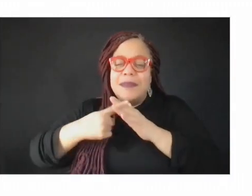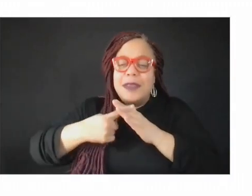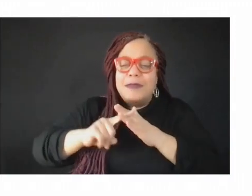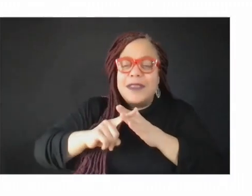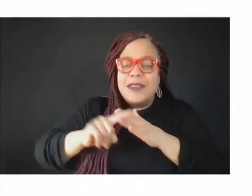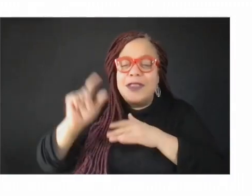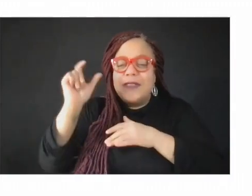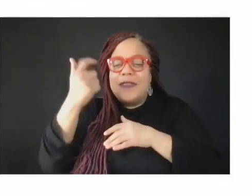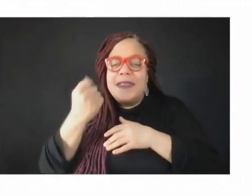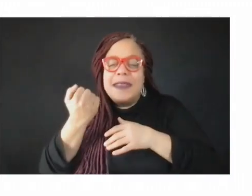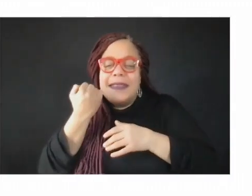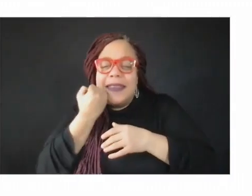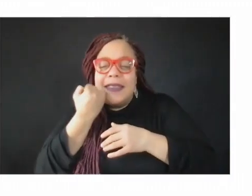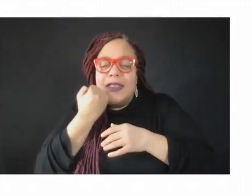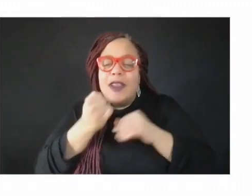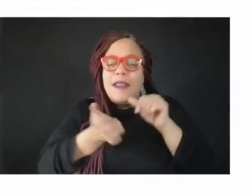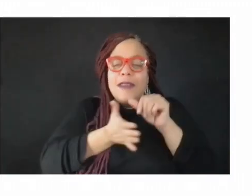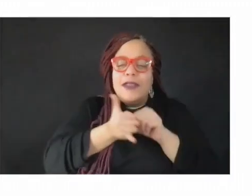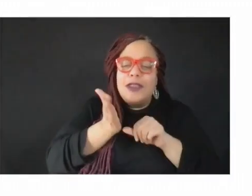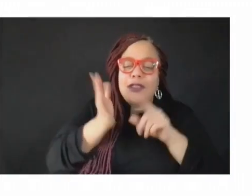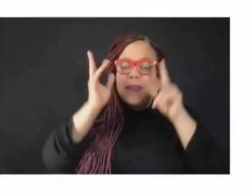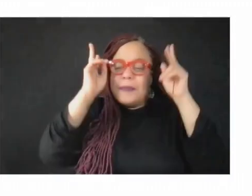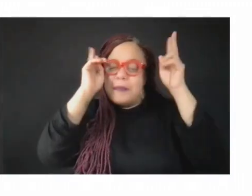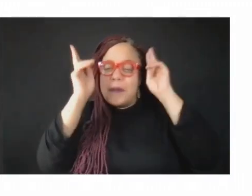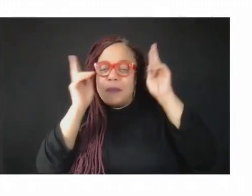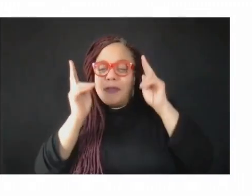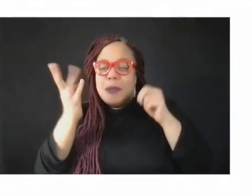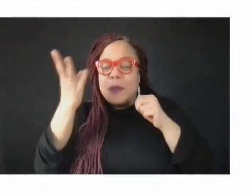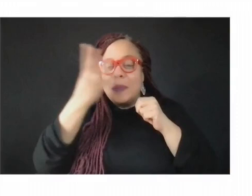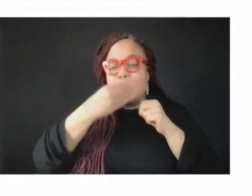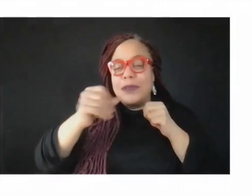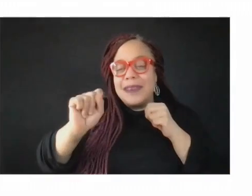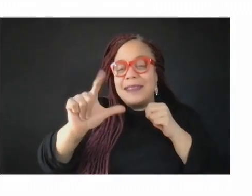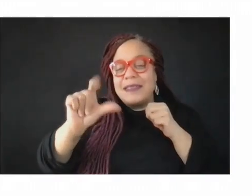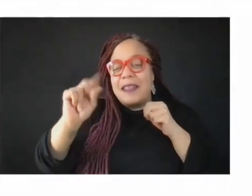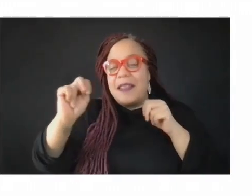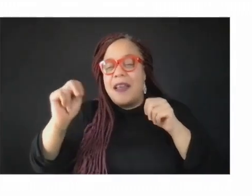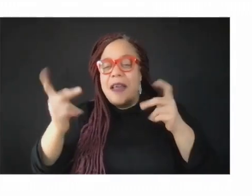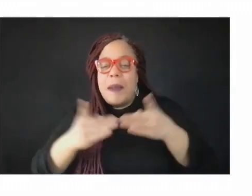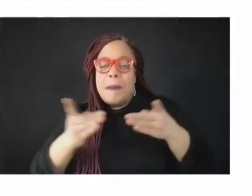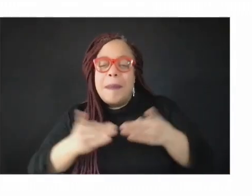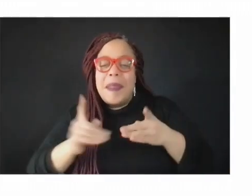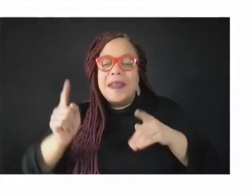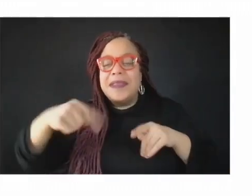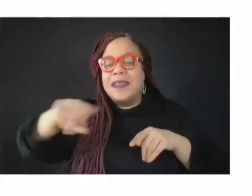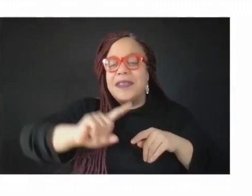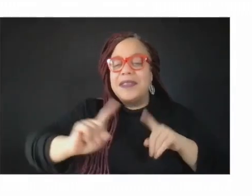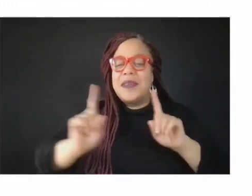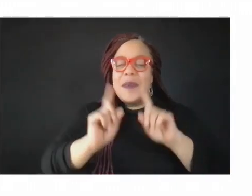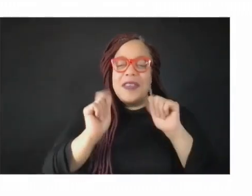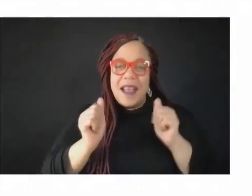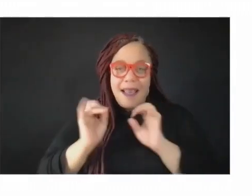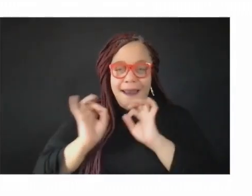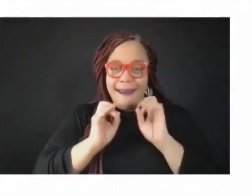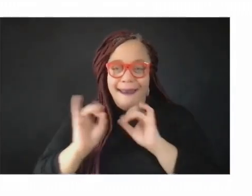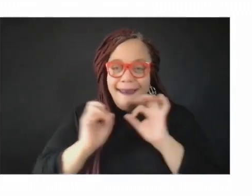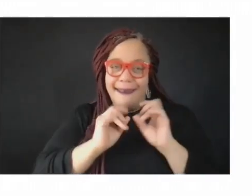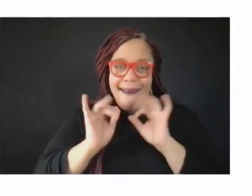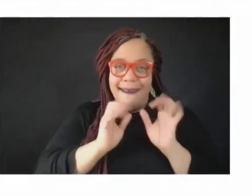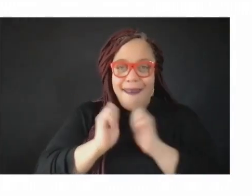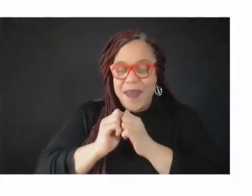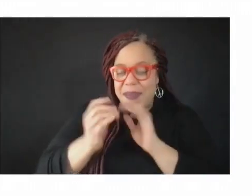and beauty salons are places of connection, conversation, and community. Barbers and stylists have trust of the people in their neighborhoods.